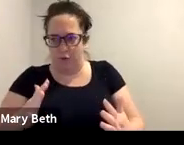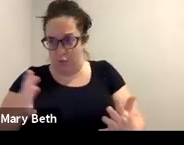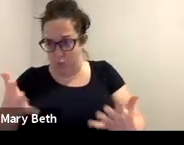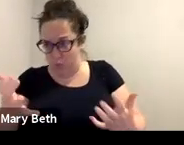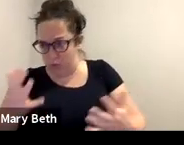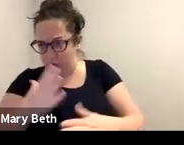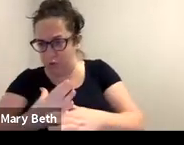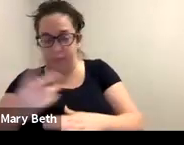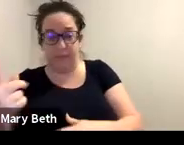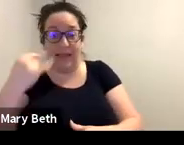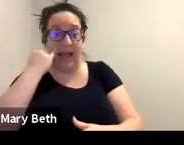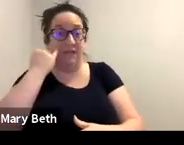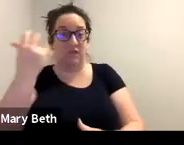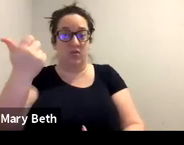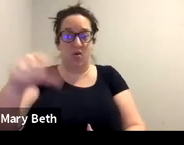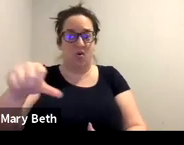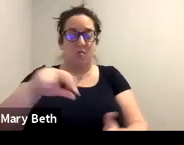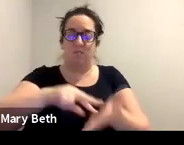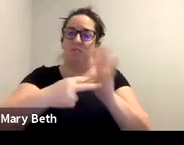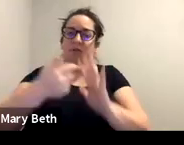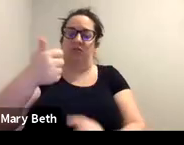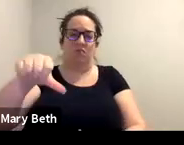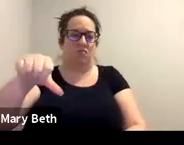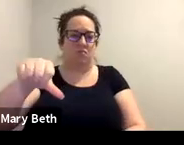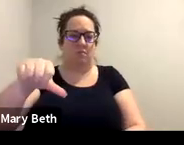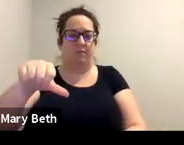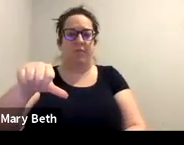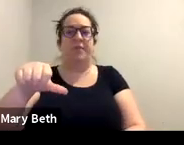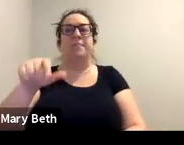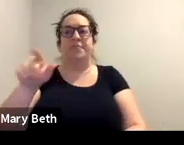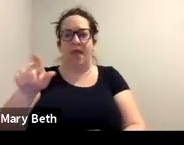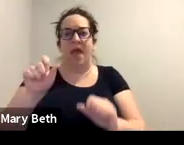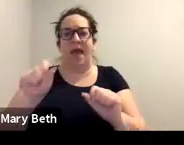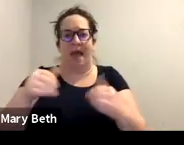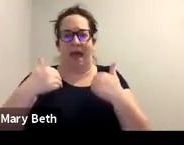services they need, um, by waiving that privilege. Um,